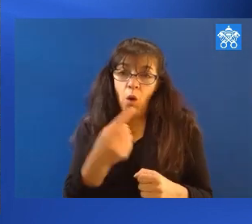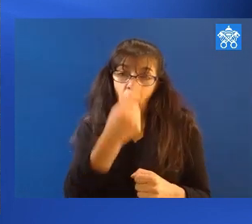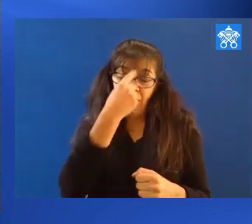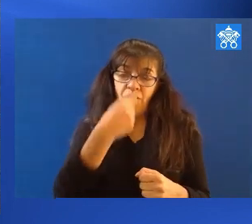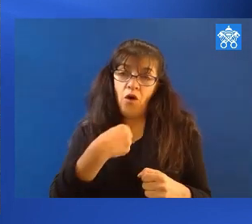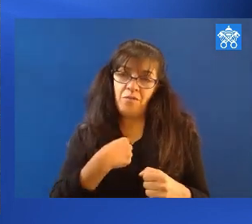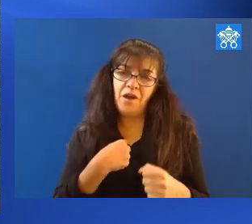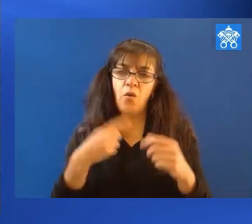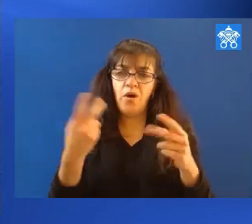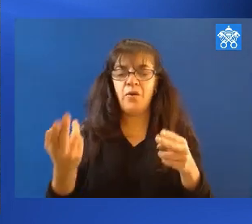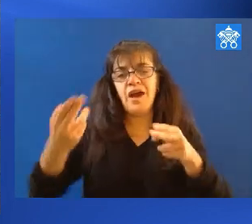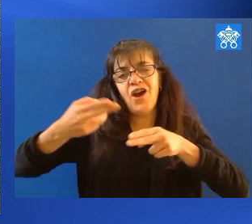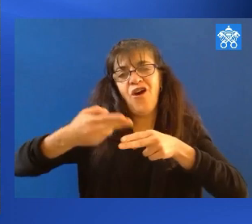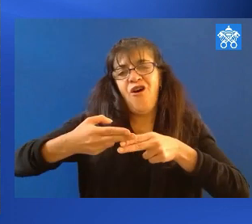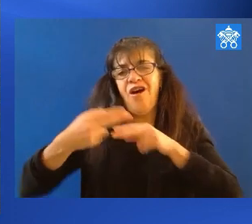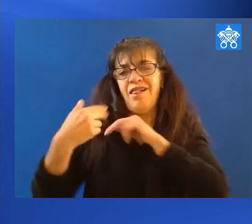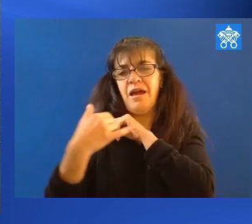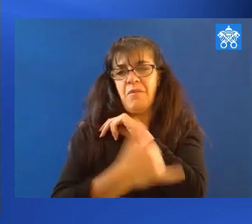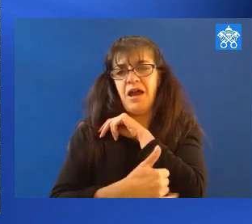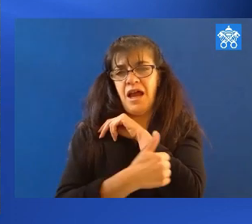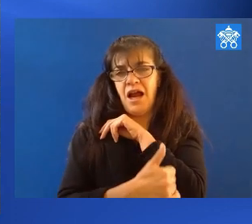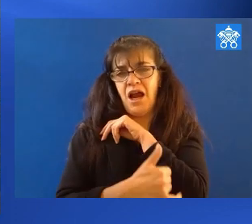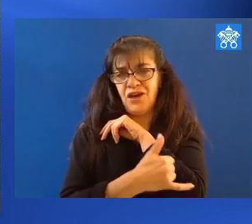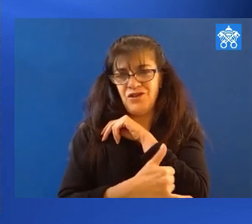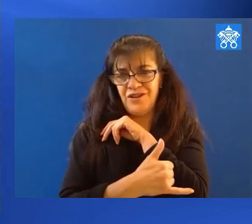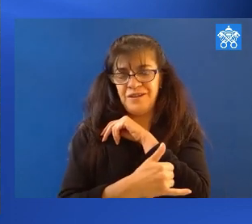only for me. That's what we call them in my country.